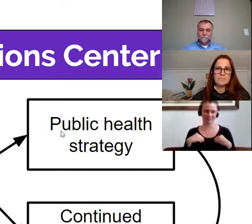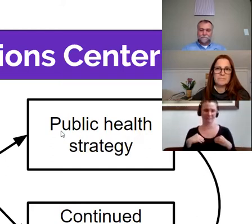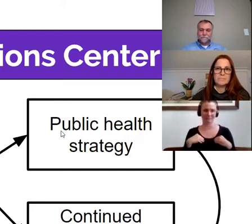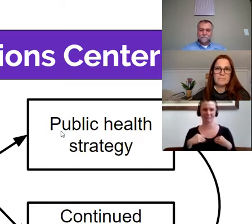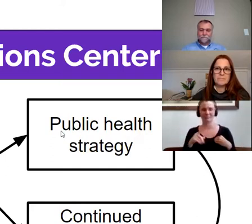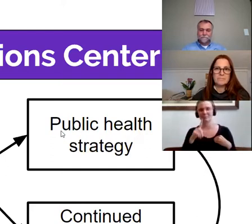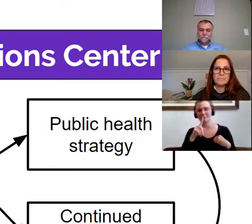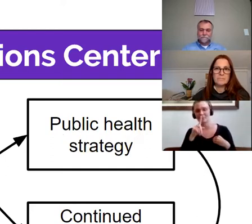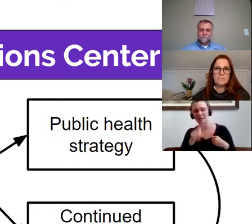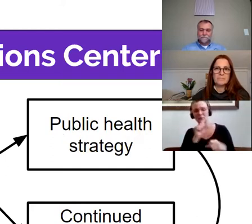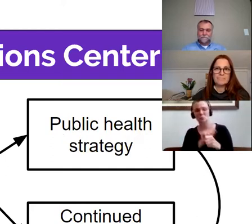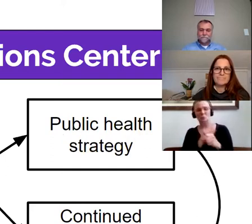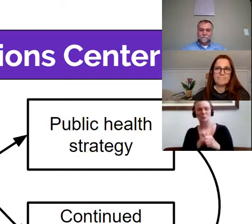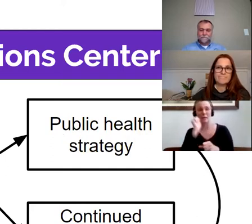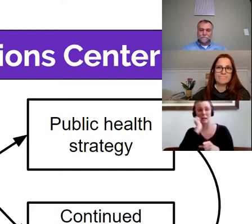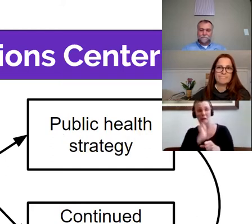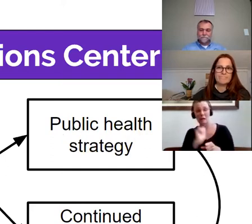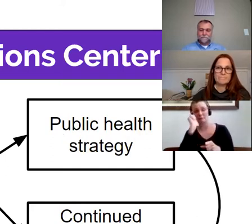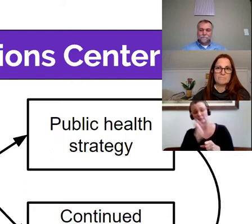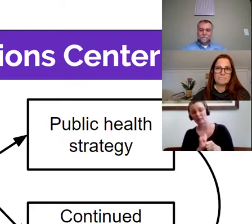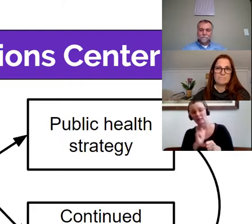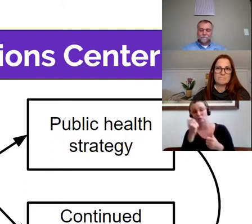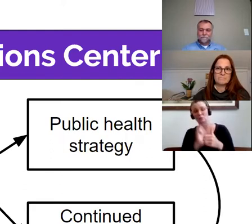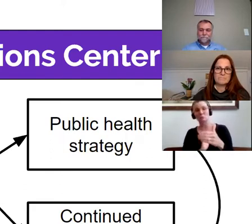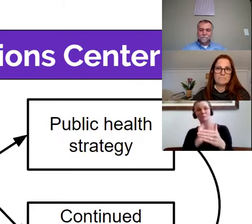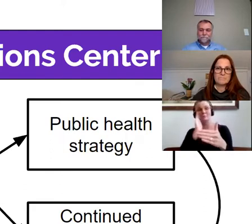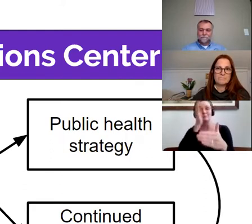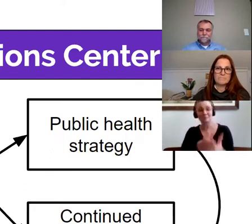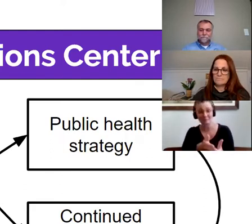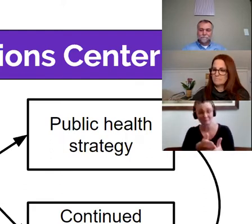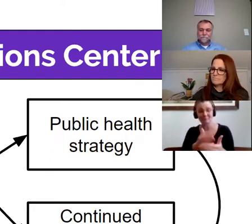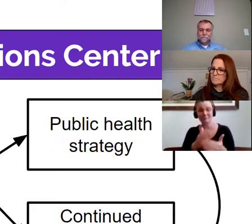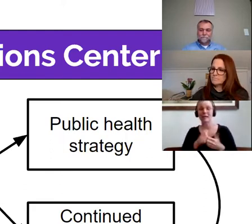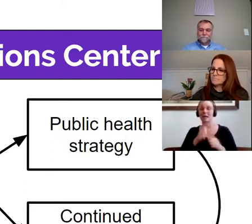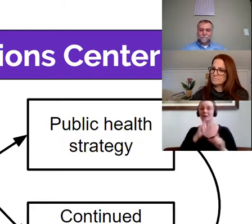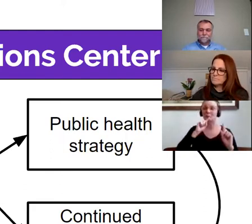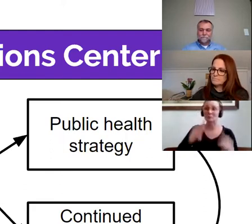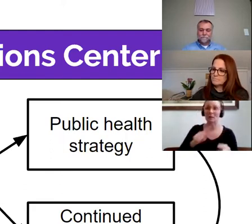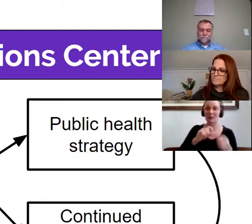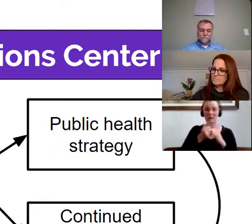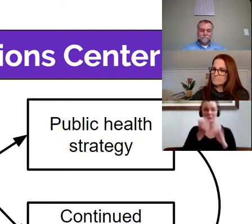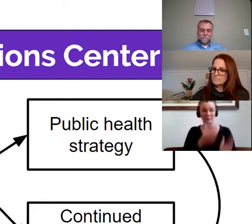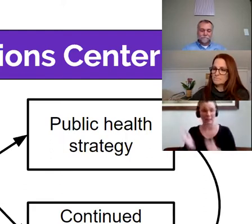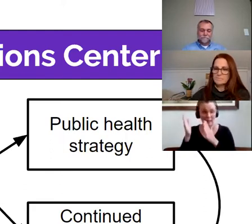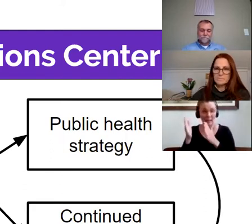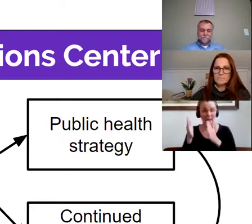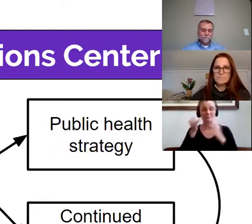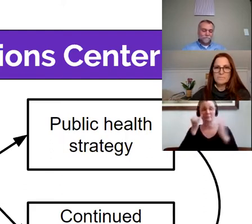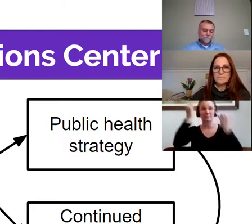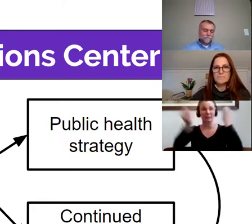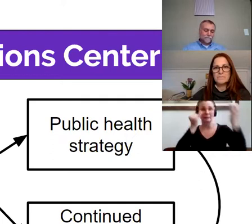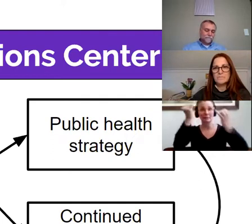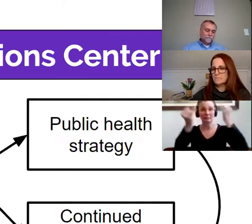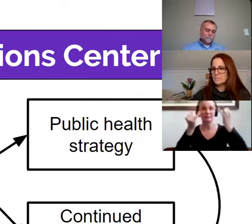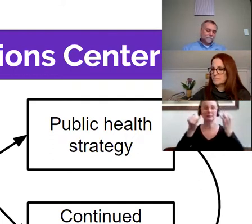work daily on interventions, on responses, on plans, on ideas to attack the